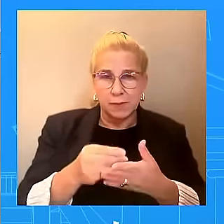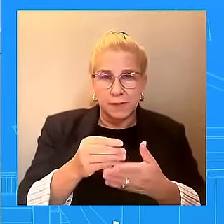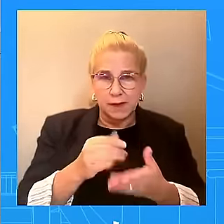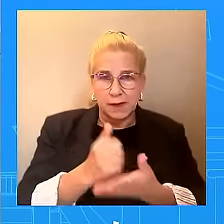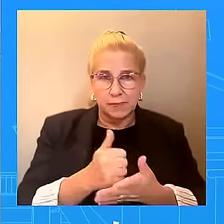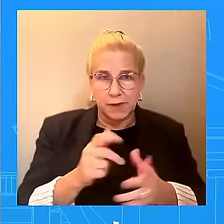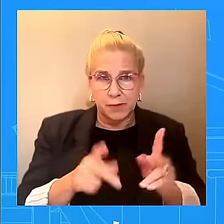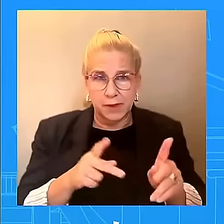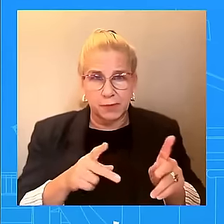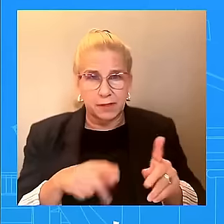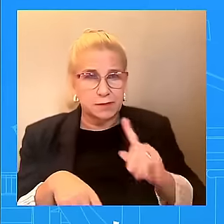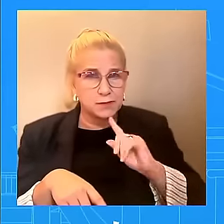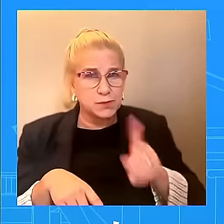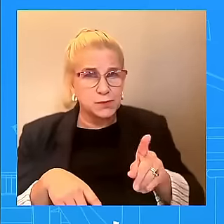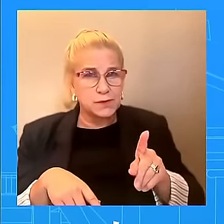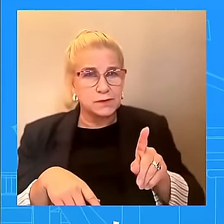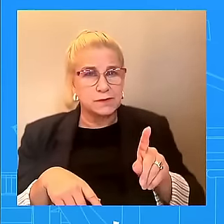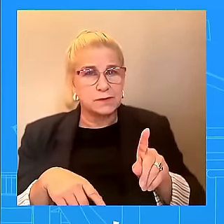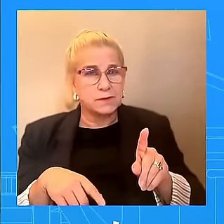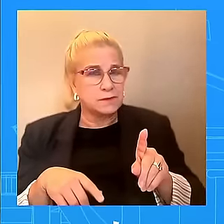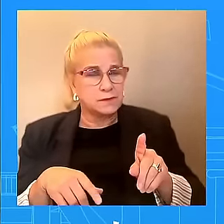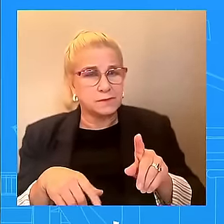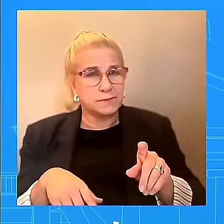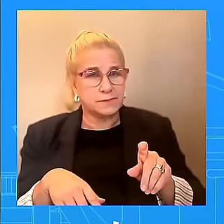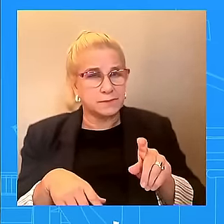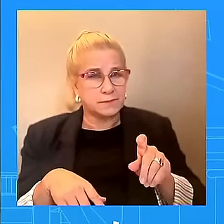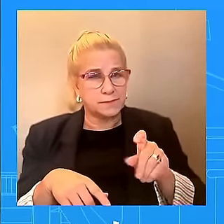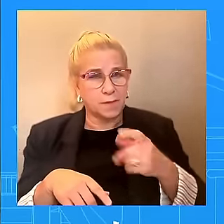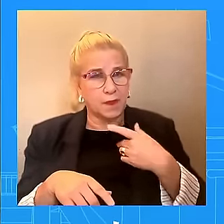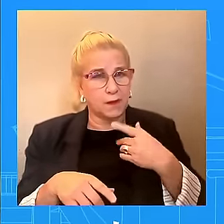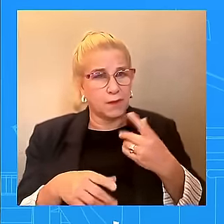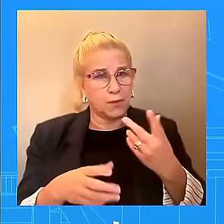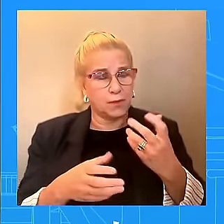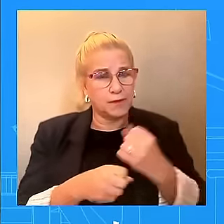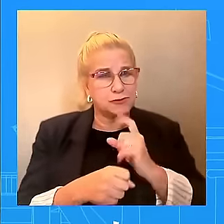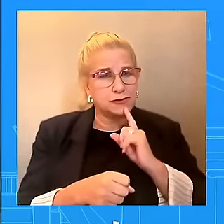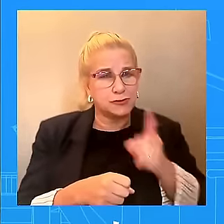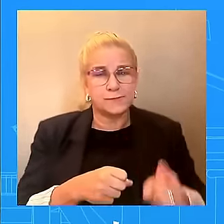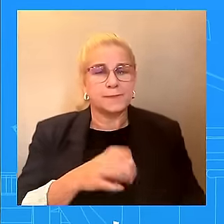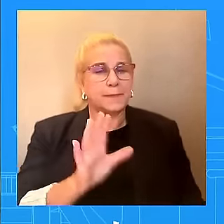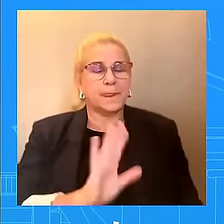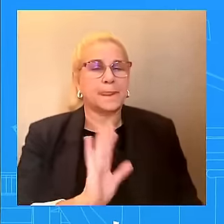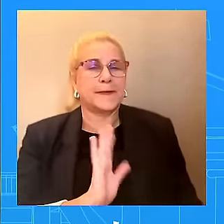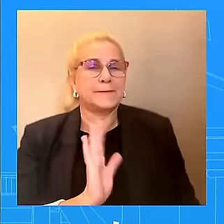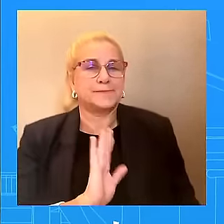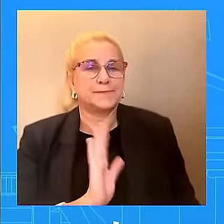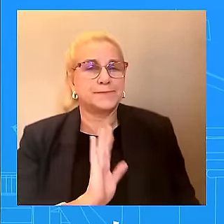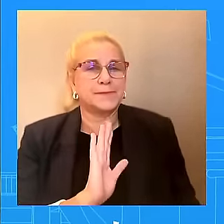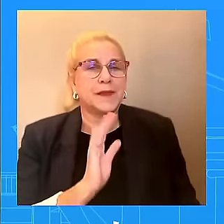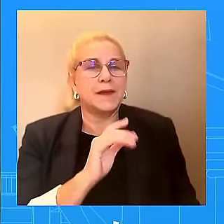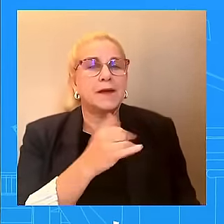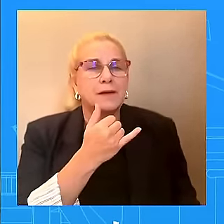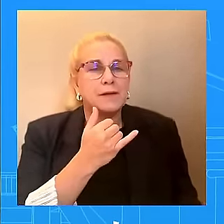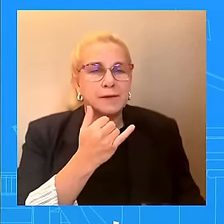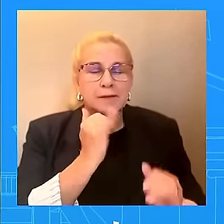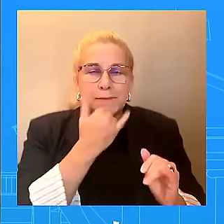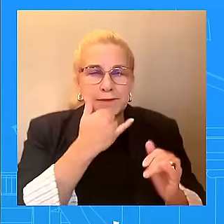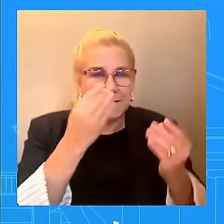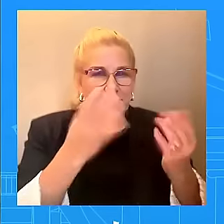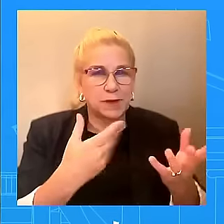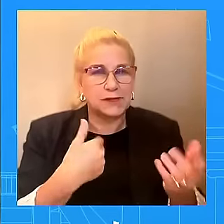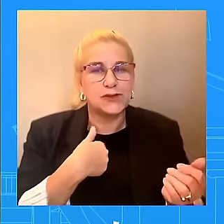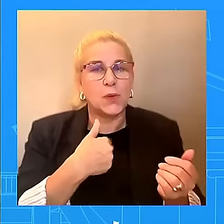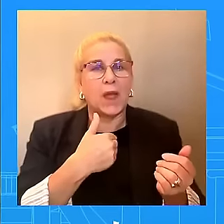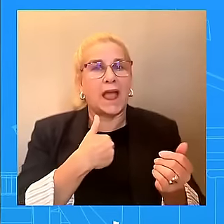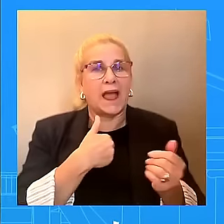No, the way you're asking me the question is misinformation. There is money that we are allocating to the impacted areas, and